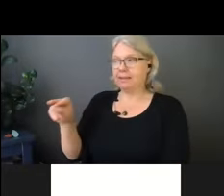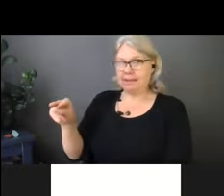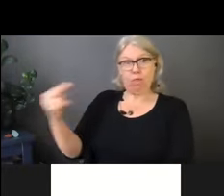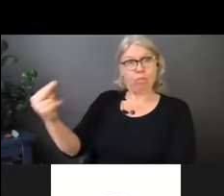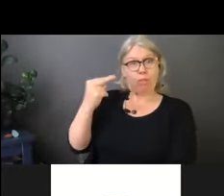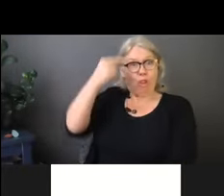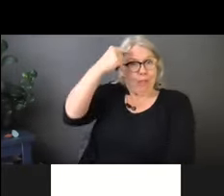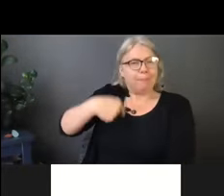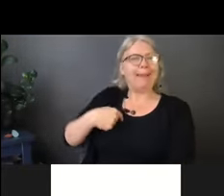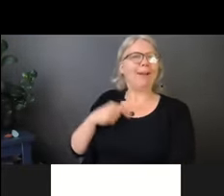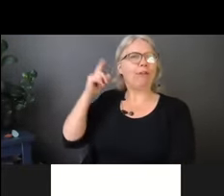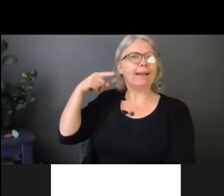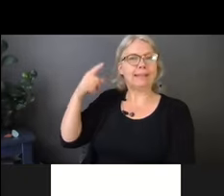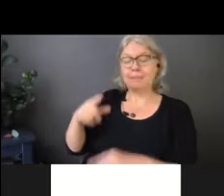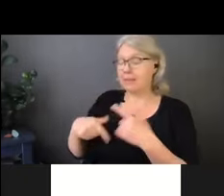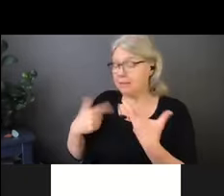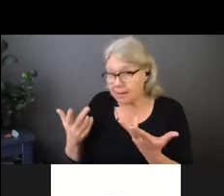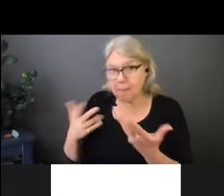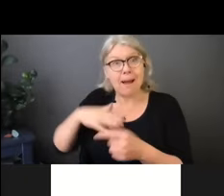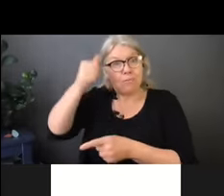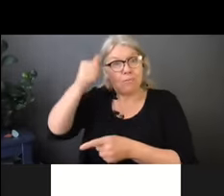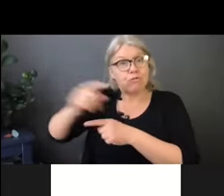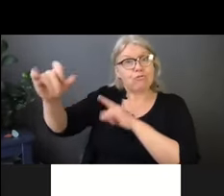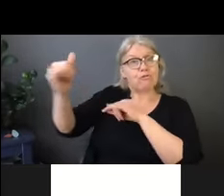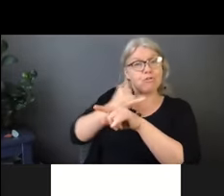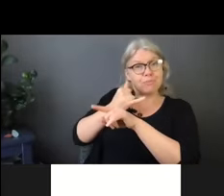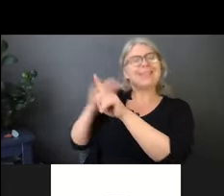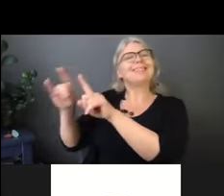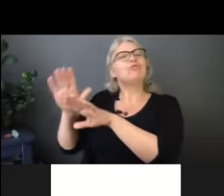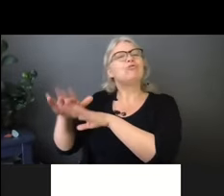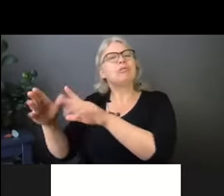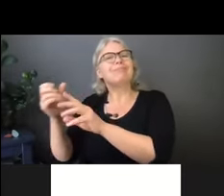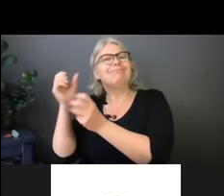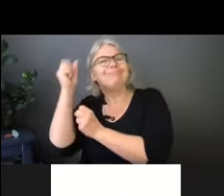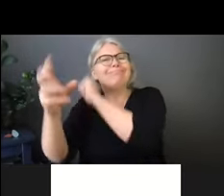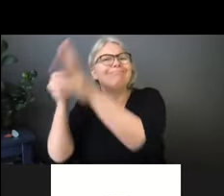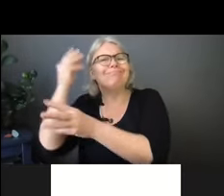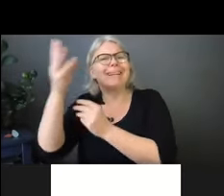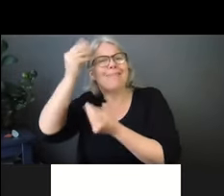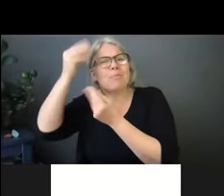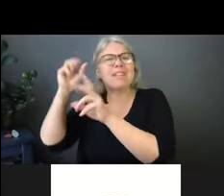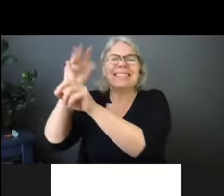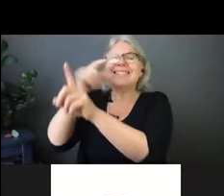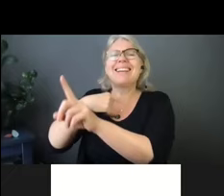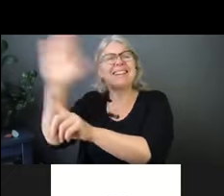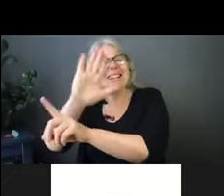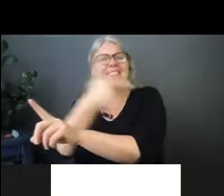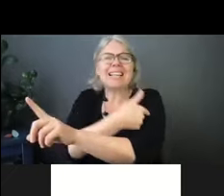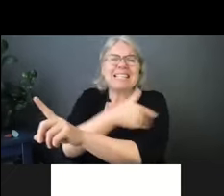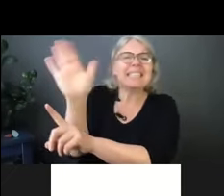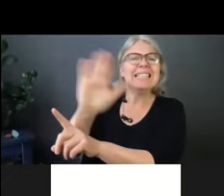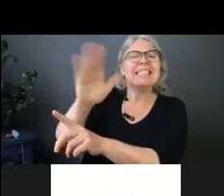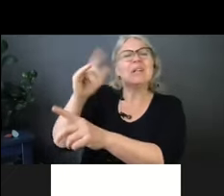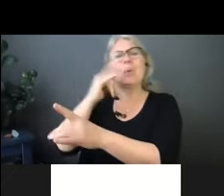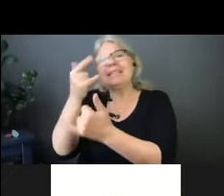scared and wanting to listen to his children. And then they'd sent him a whole lot of information from people who are saying not to get it. And it's going to make